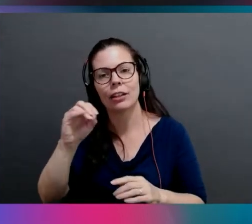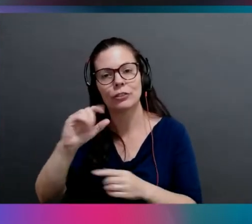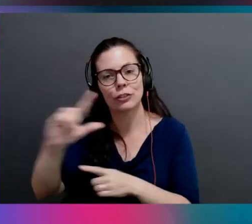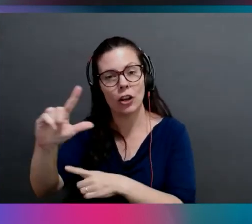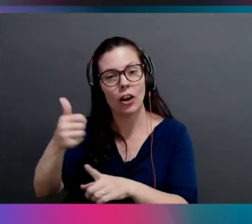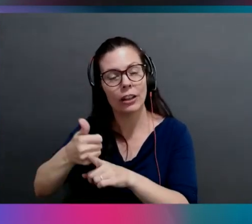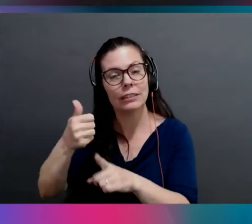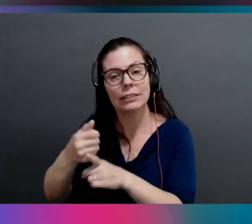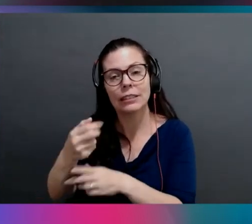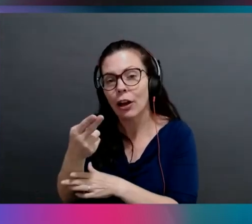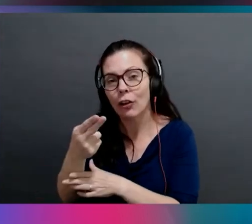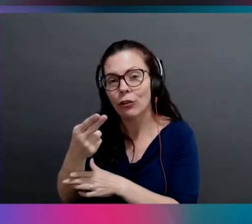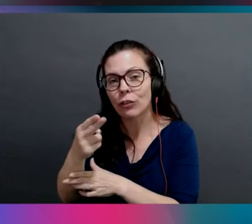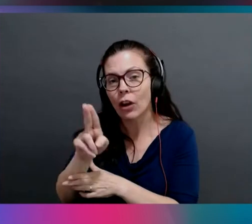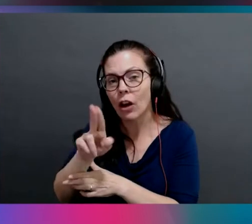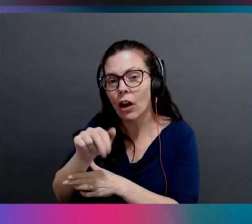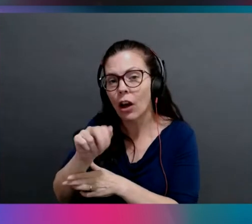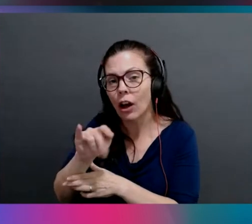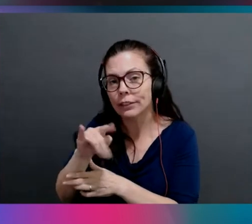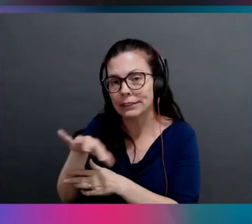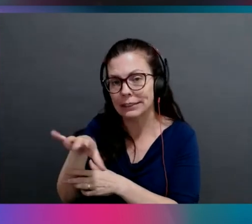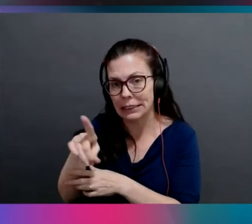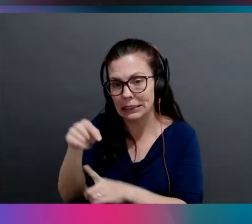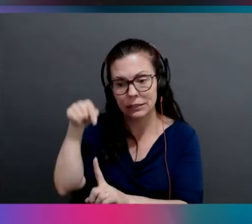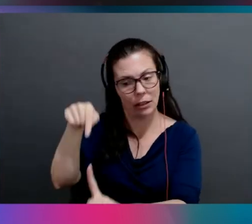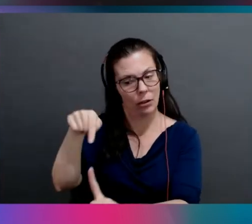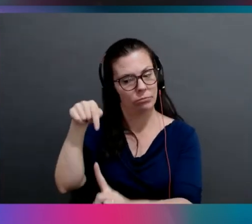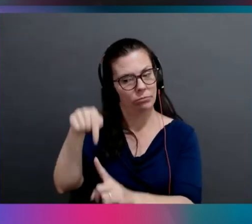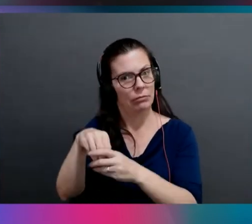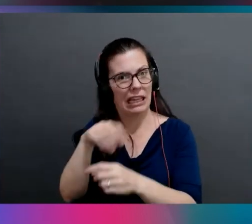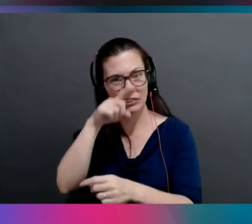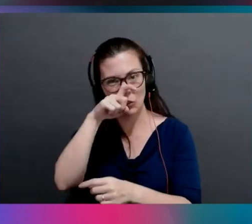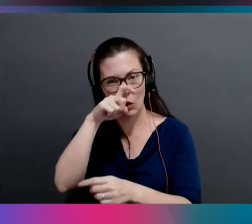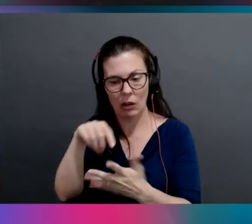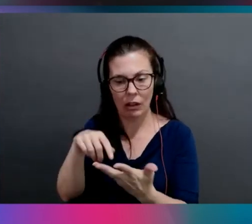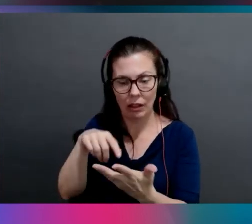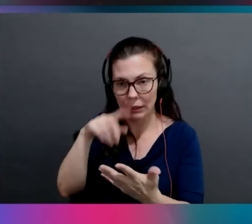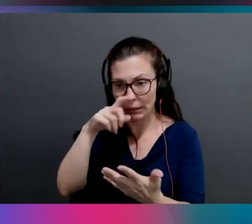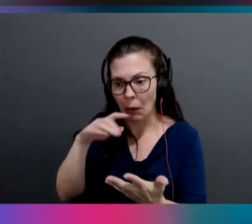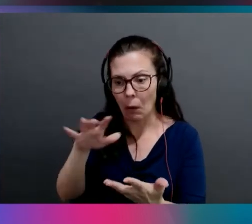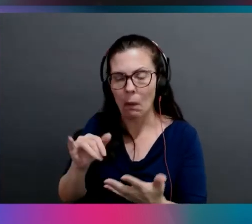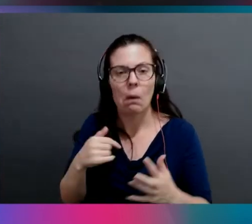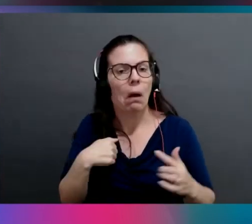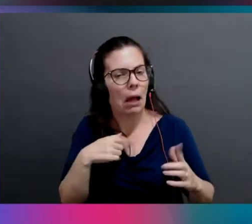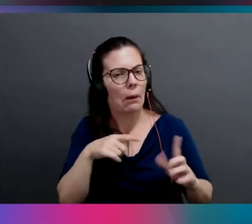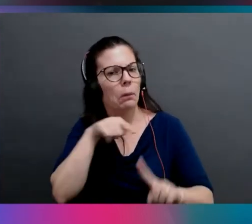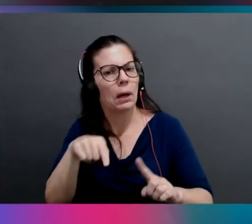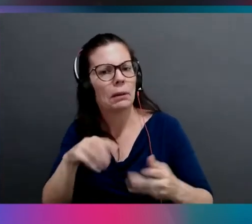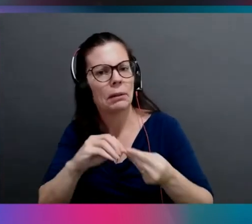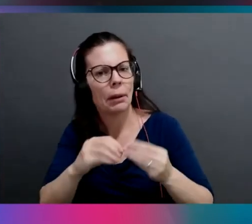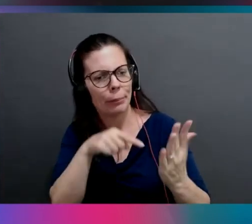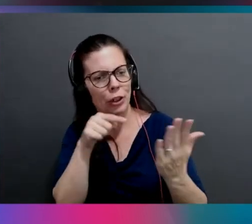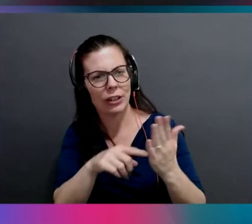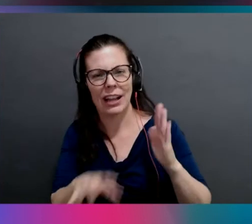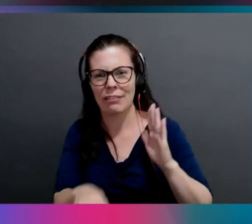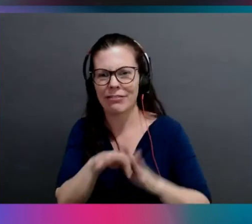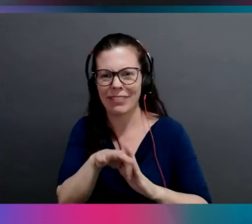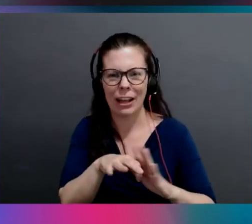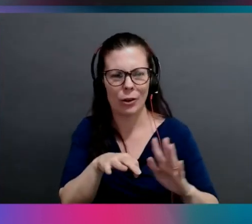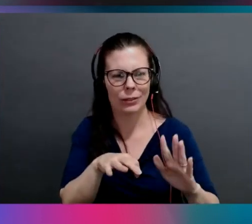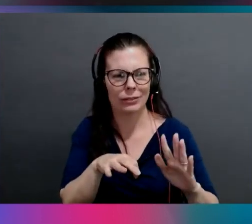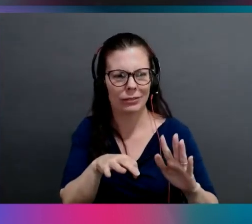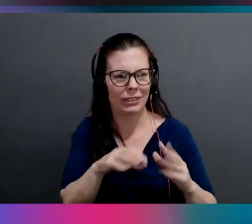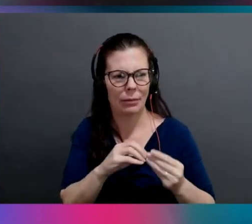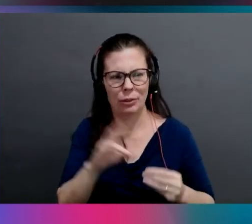Oh, sure. Like how do I get to that problem solution, uh, from, oh yeah, I went to these numbers and I found this was seven, but no,